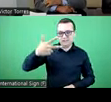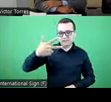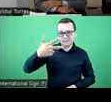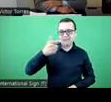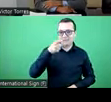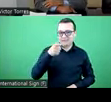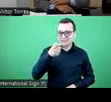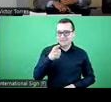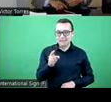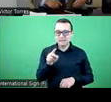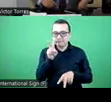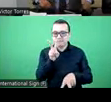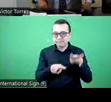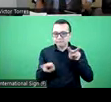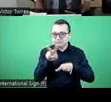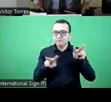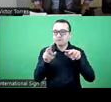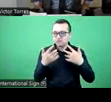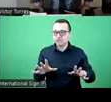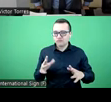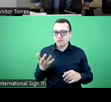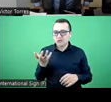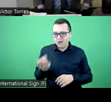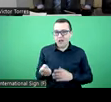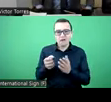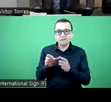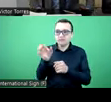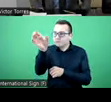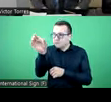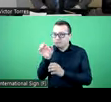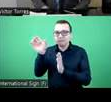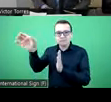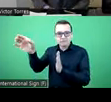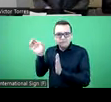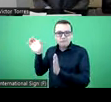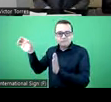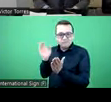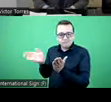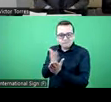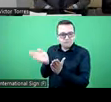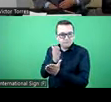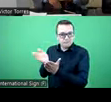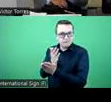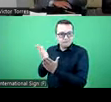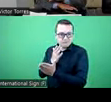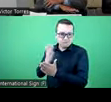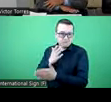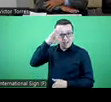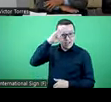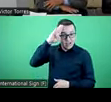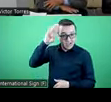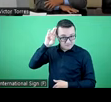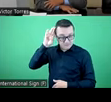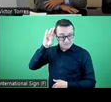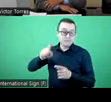countries, consistent in reviewing the literature available on